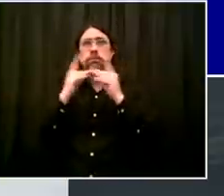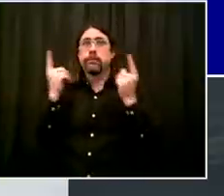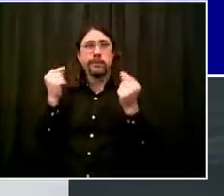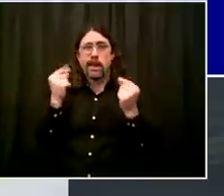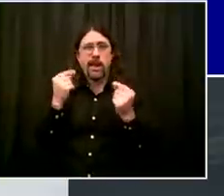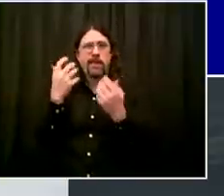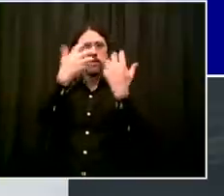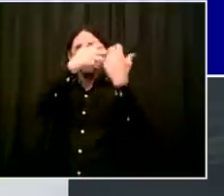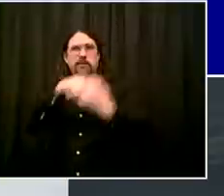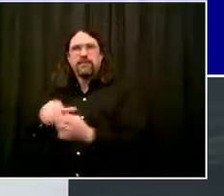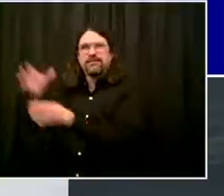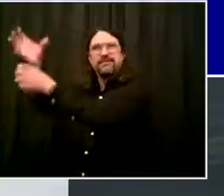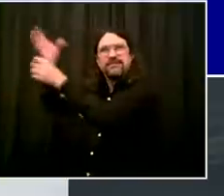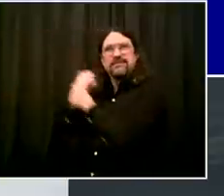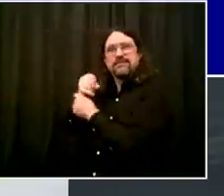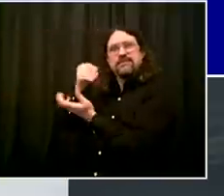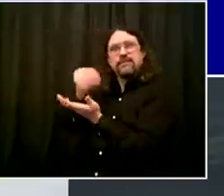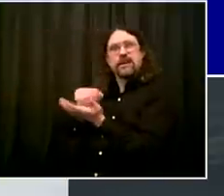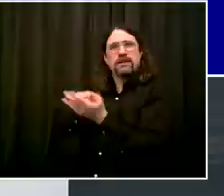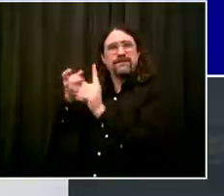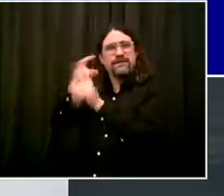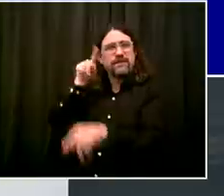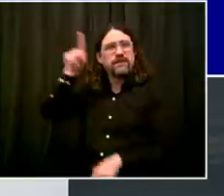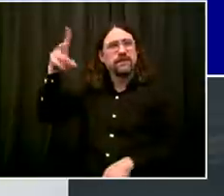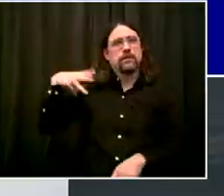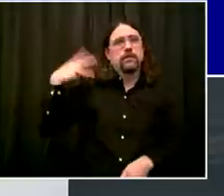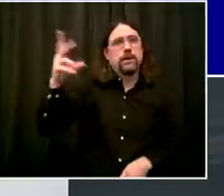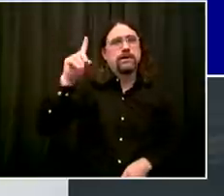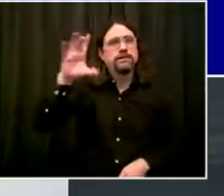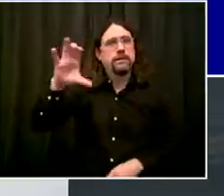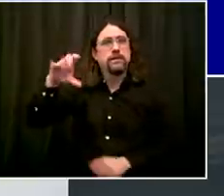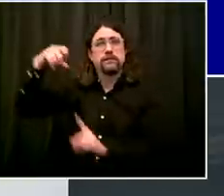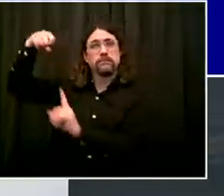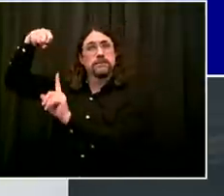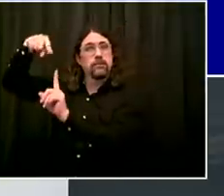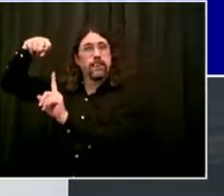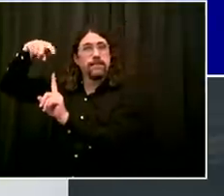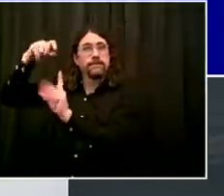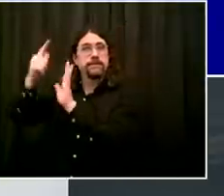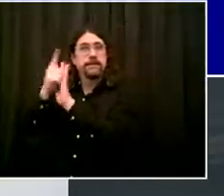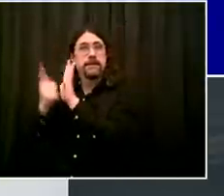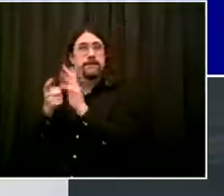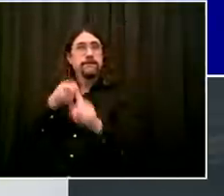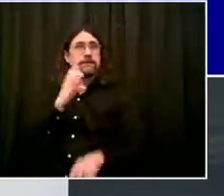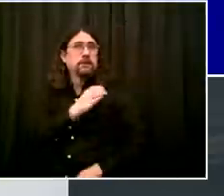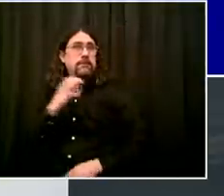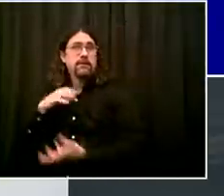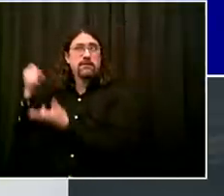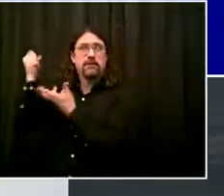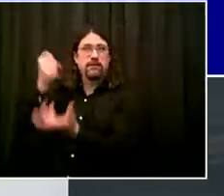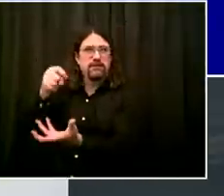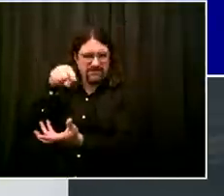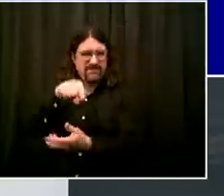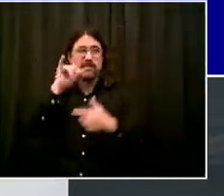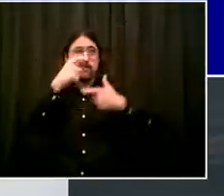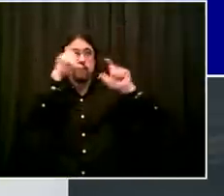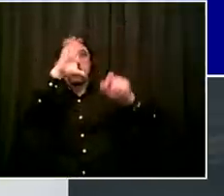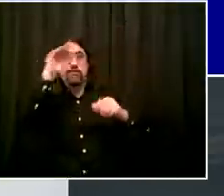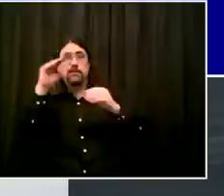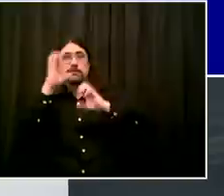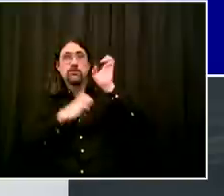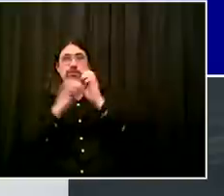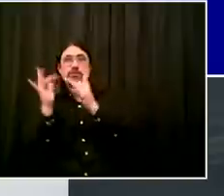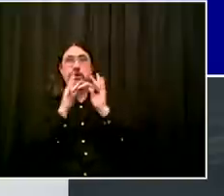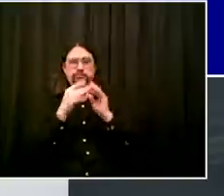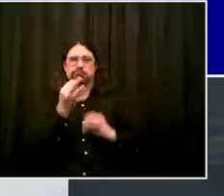stimulus that New York City deserves, the kind of stimulus the House of Representatives passed last week. We can actually get back on our feet. We can